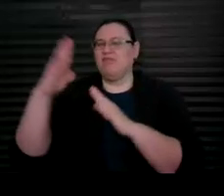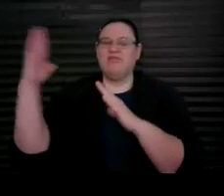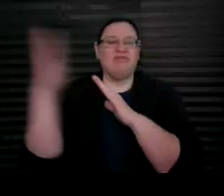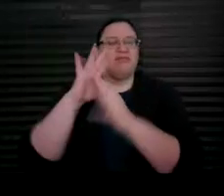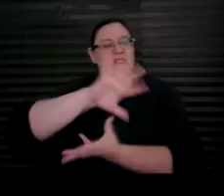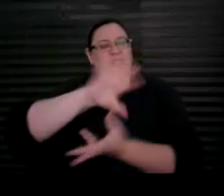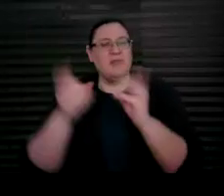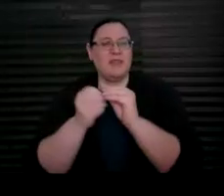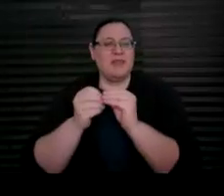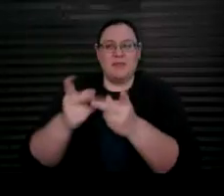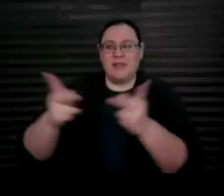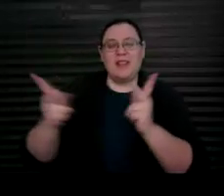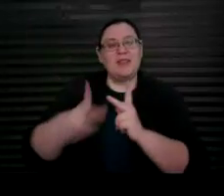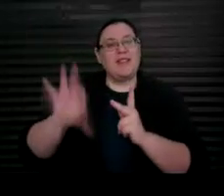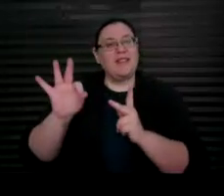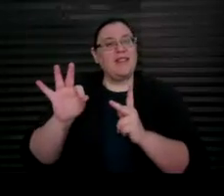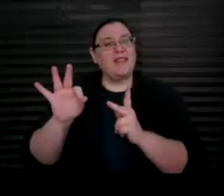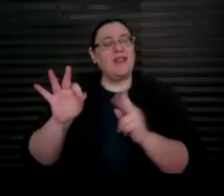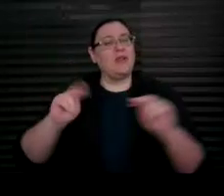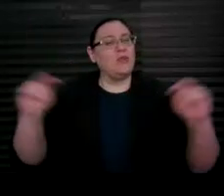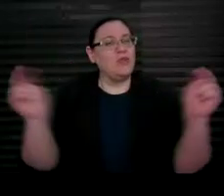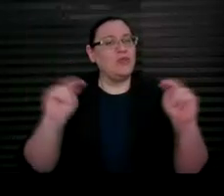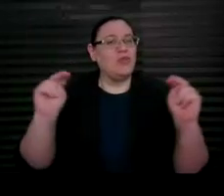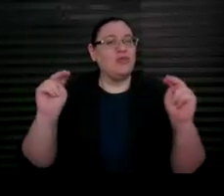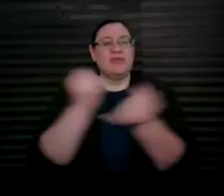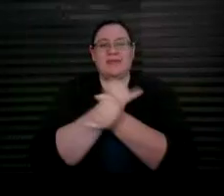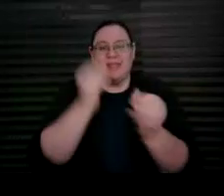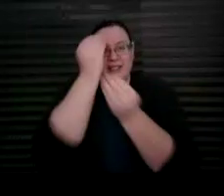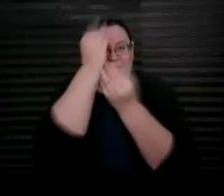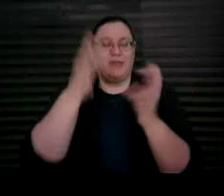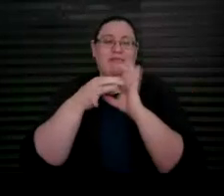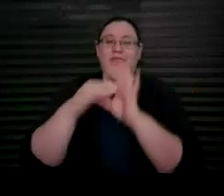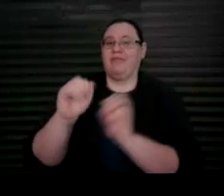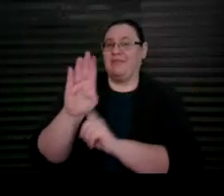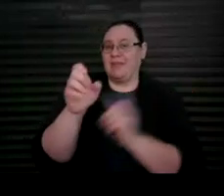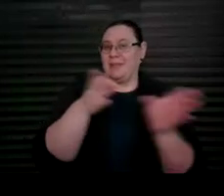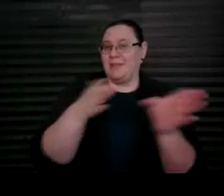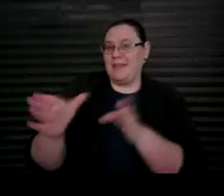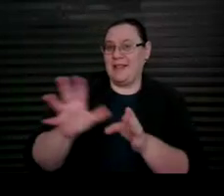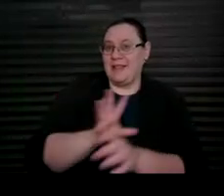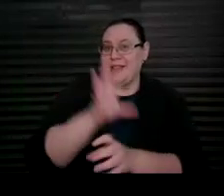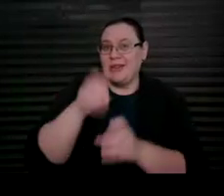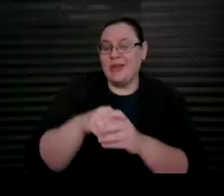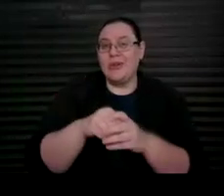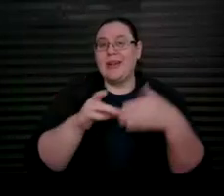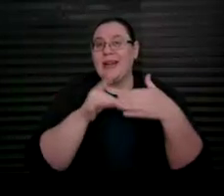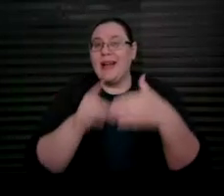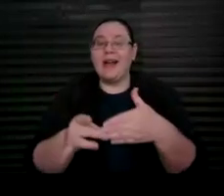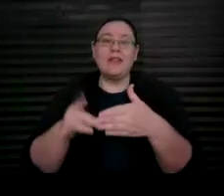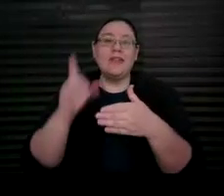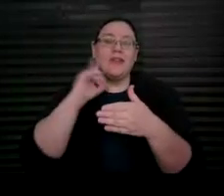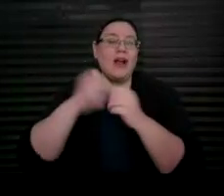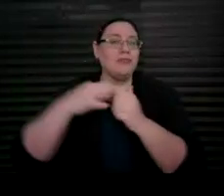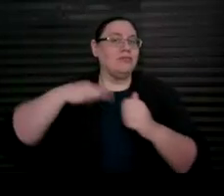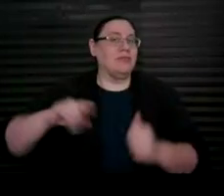objective, independent information about ABLE plans, including guidance on tax-advantaged